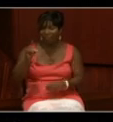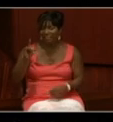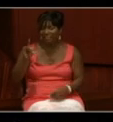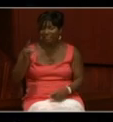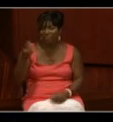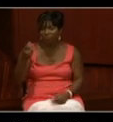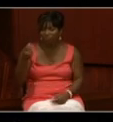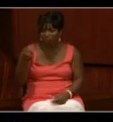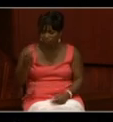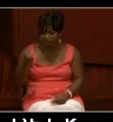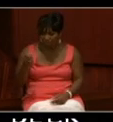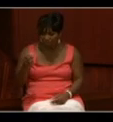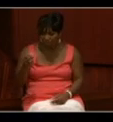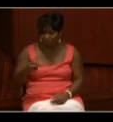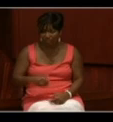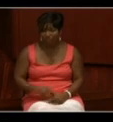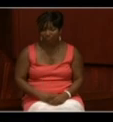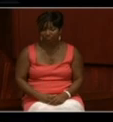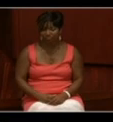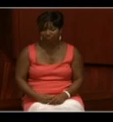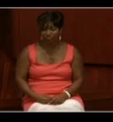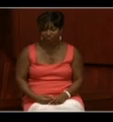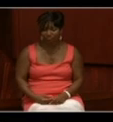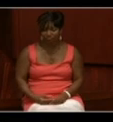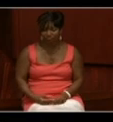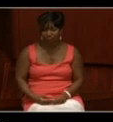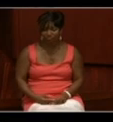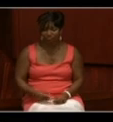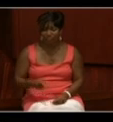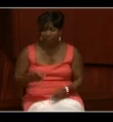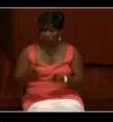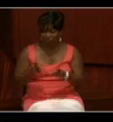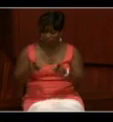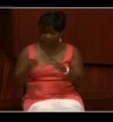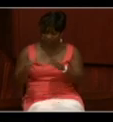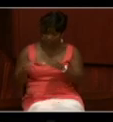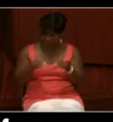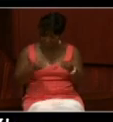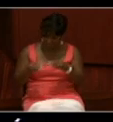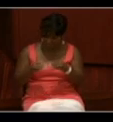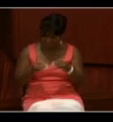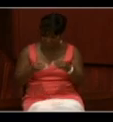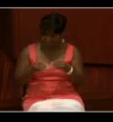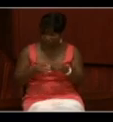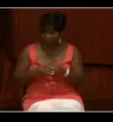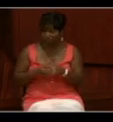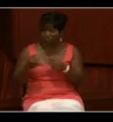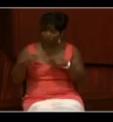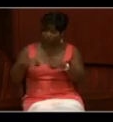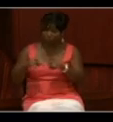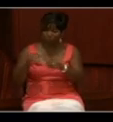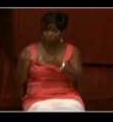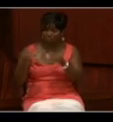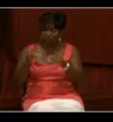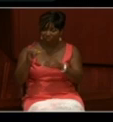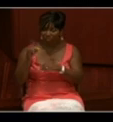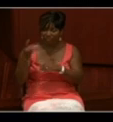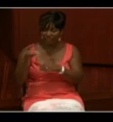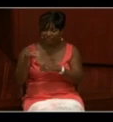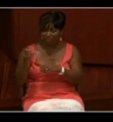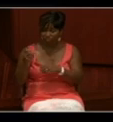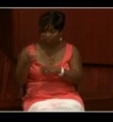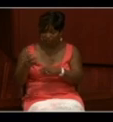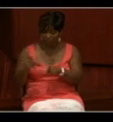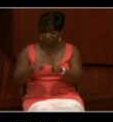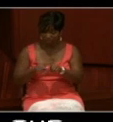Described in these pages is the battle with HMS Guerrier during the War of 1812. And in